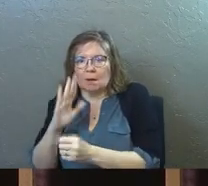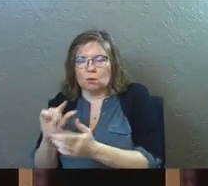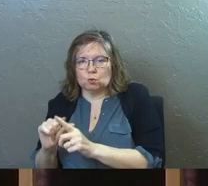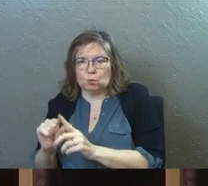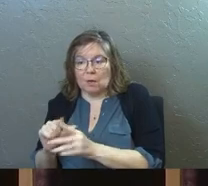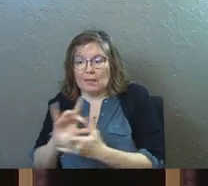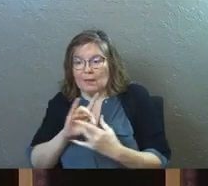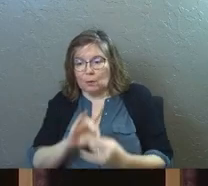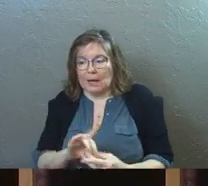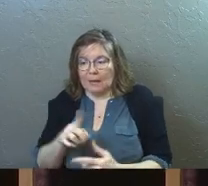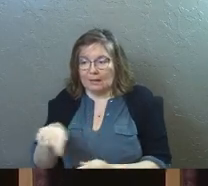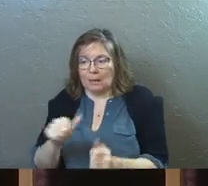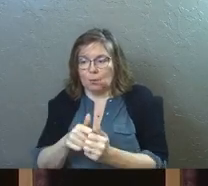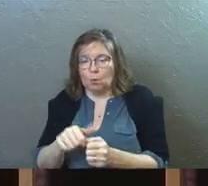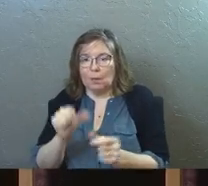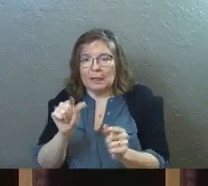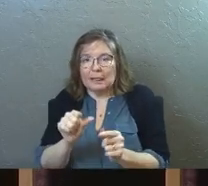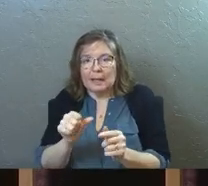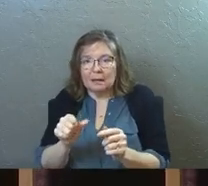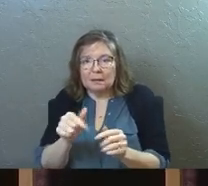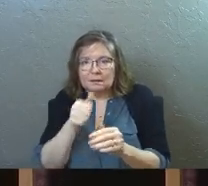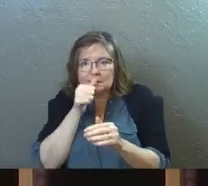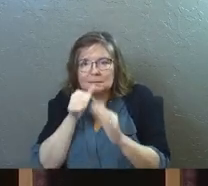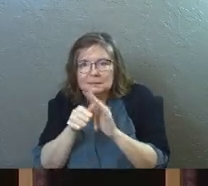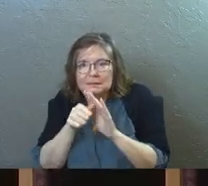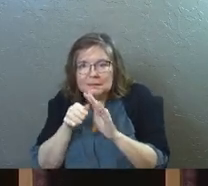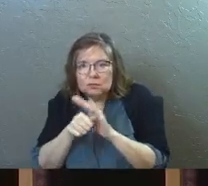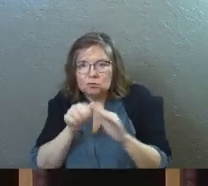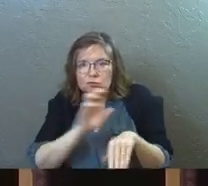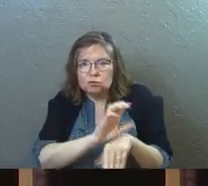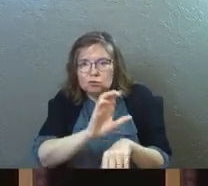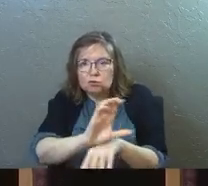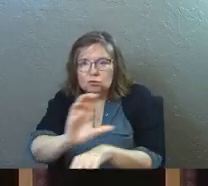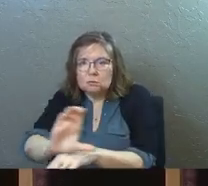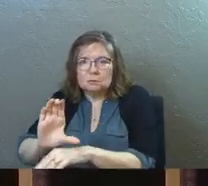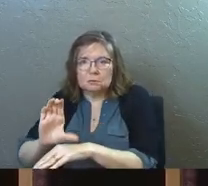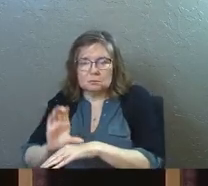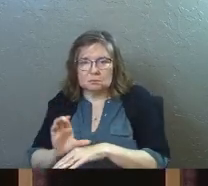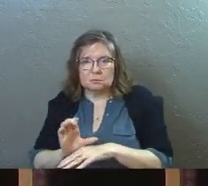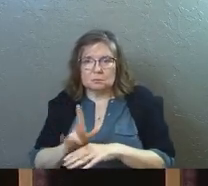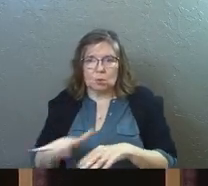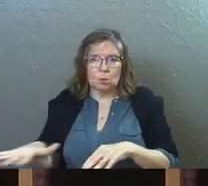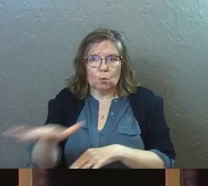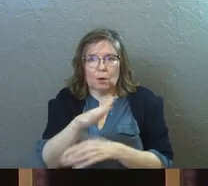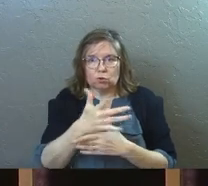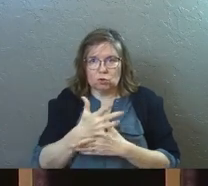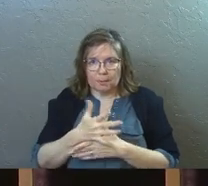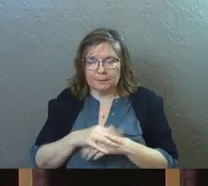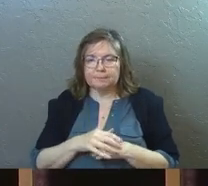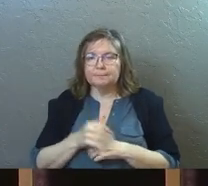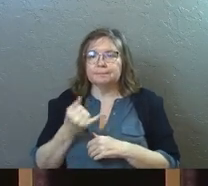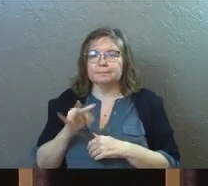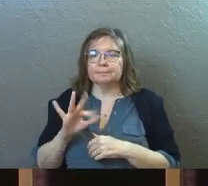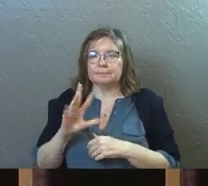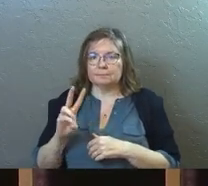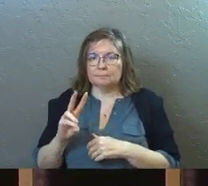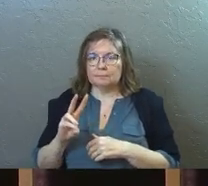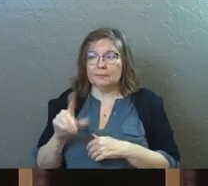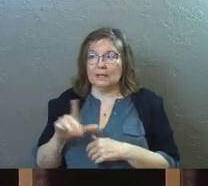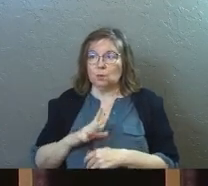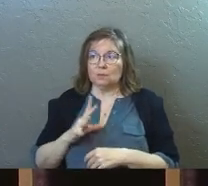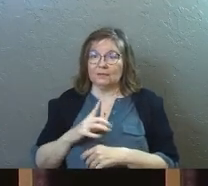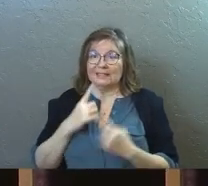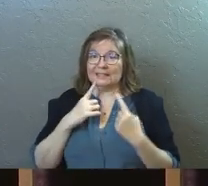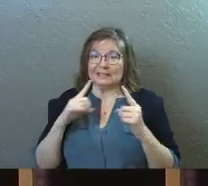then he would connect them with little underground churches all through Germany is what he was doing. In 1936, he was